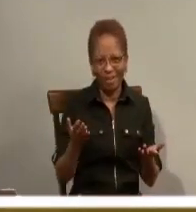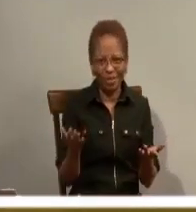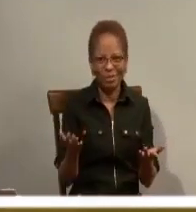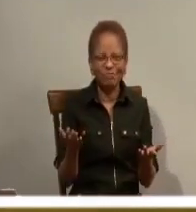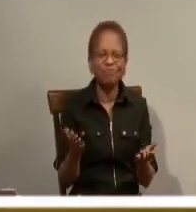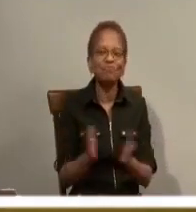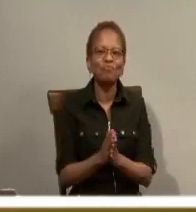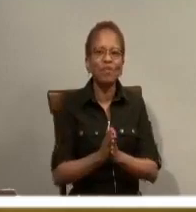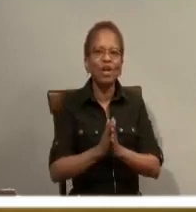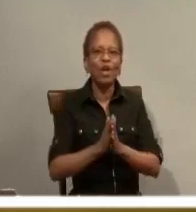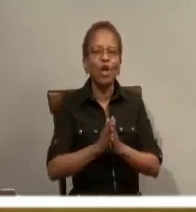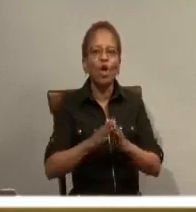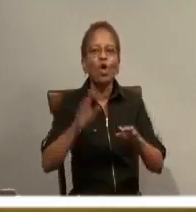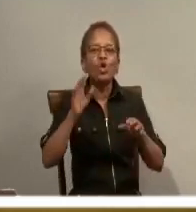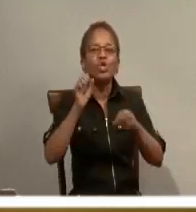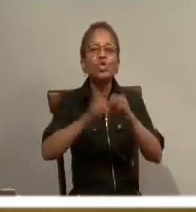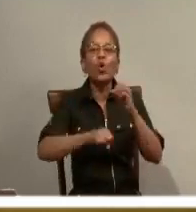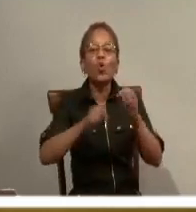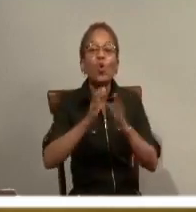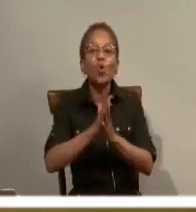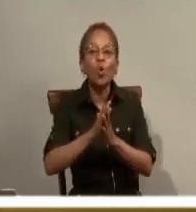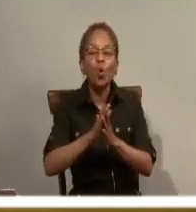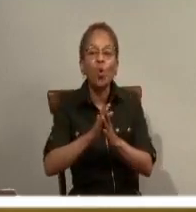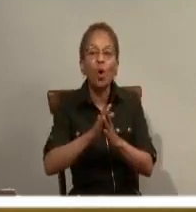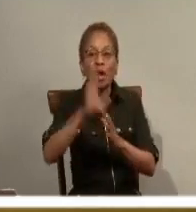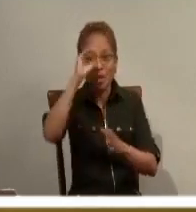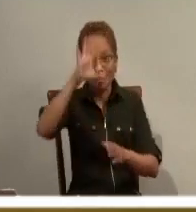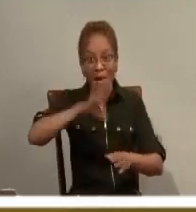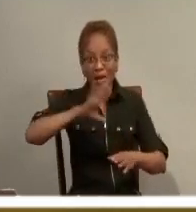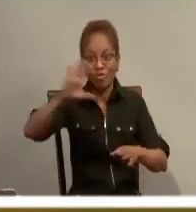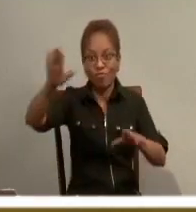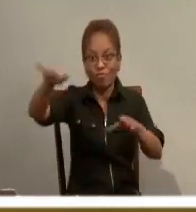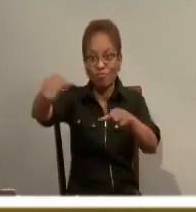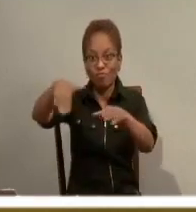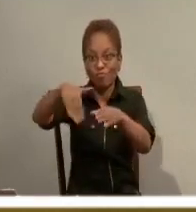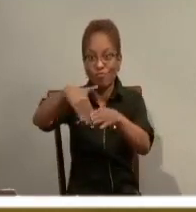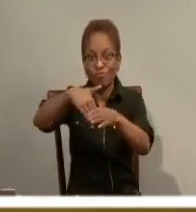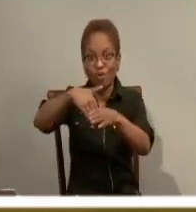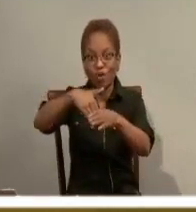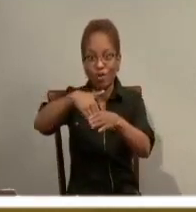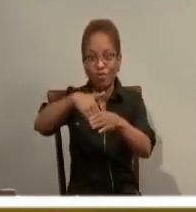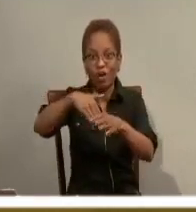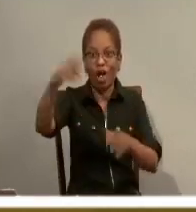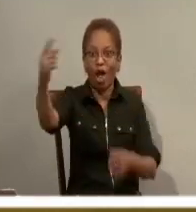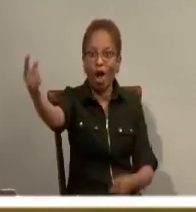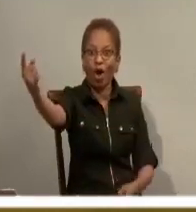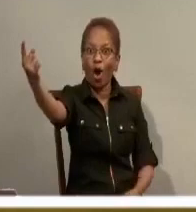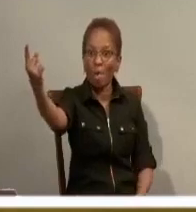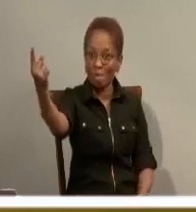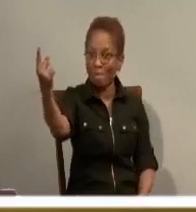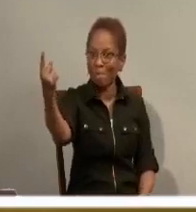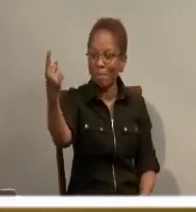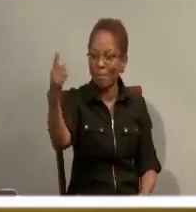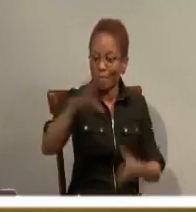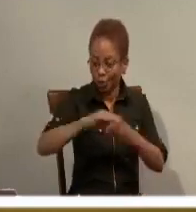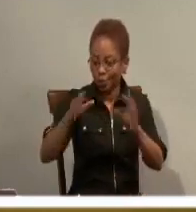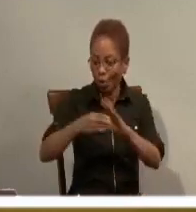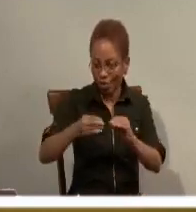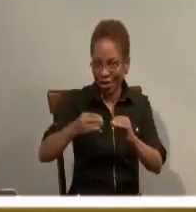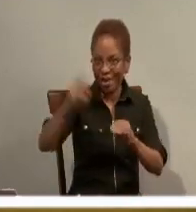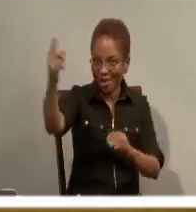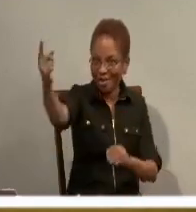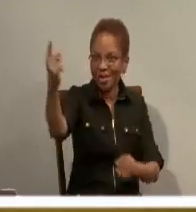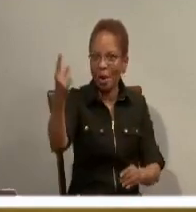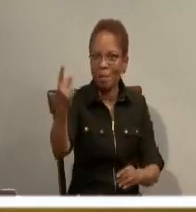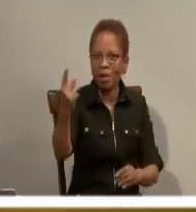when the bridegroom comes, he meets the situation where the ten virgins